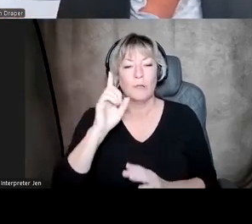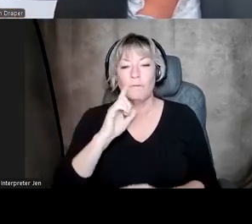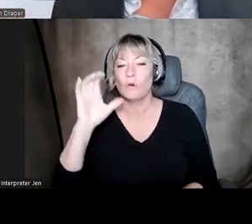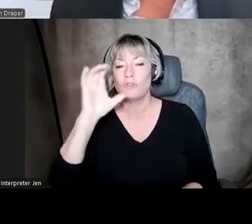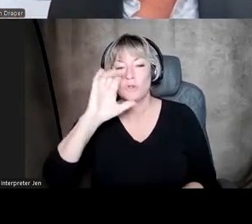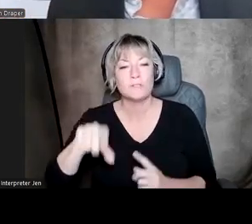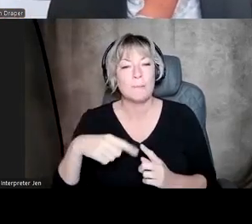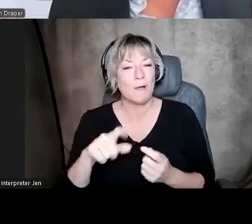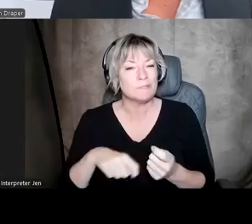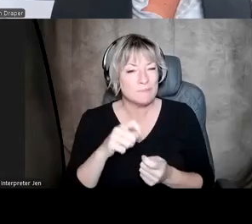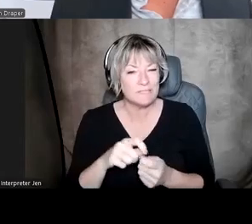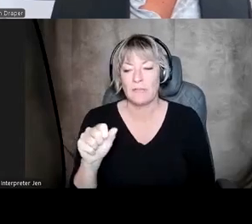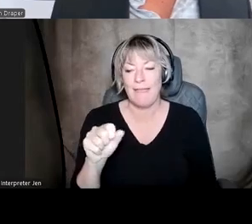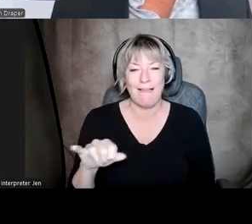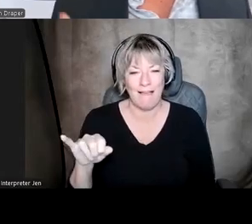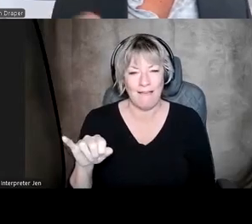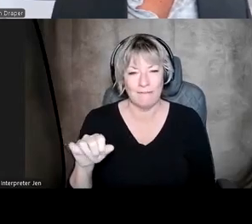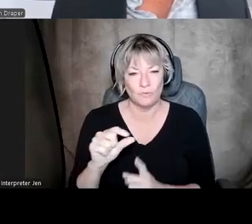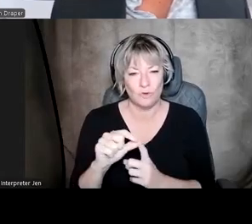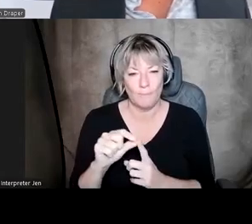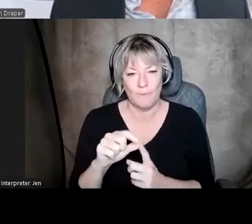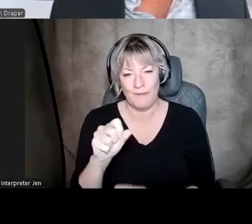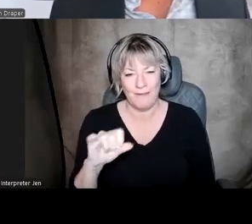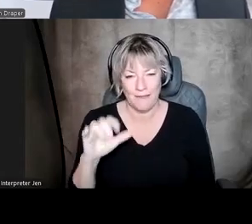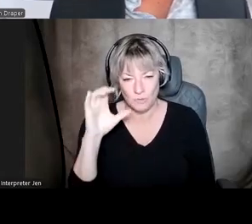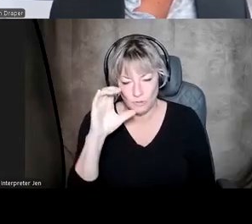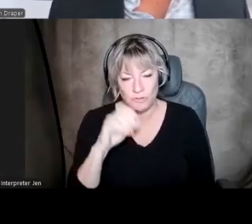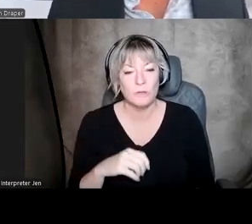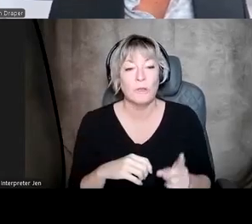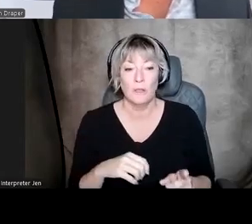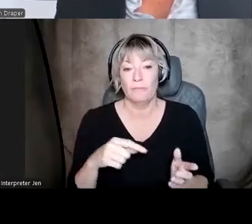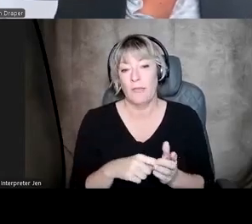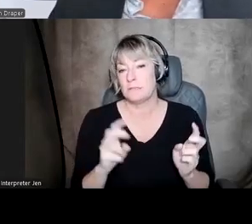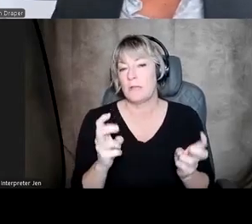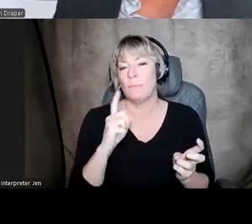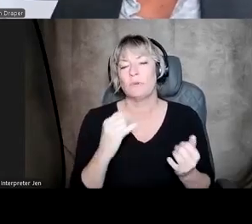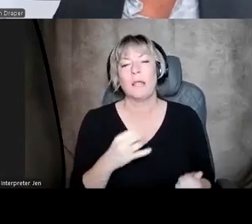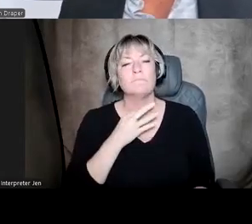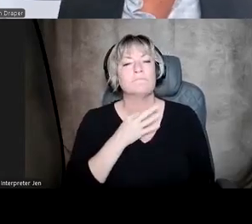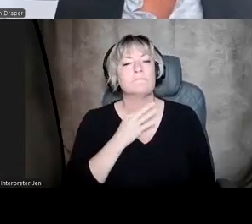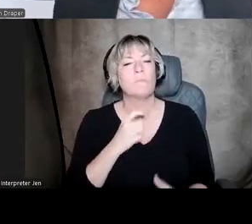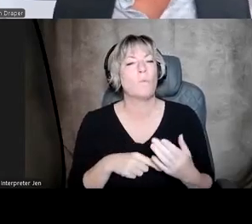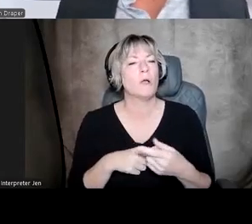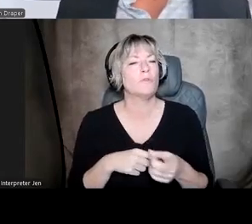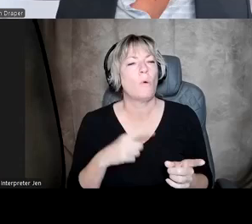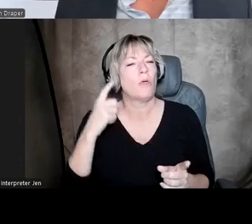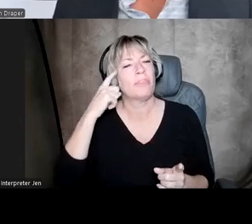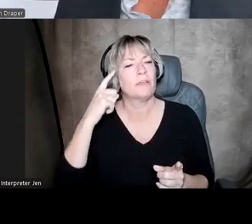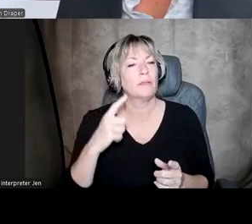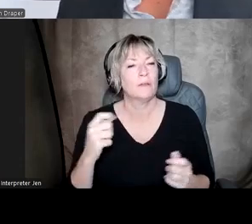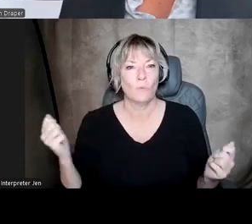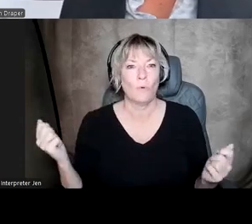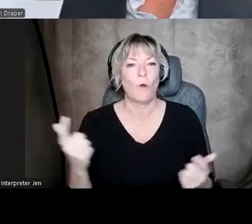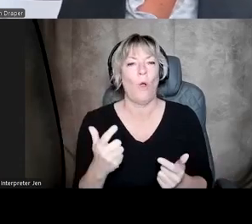specifically AI. And this being our topic for today, I'm curious what you all think, as we're all in the